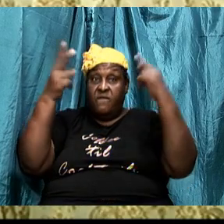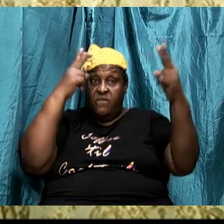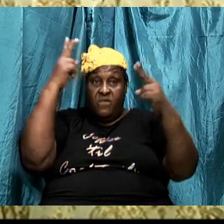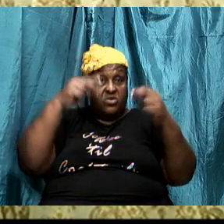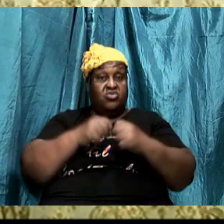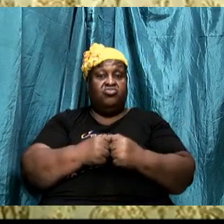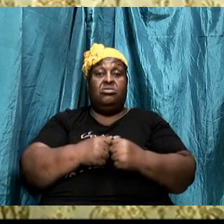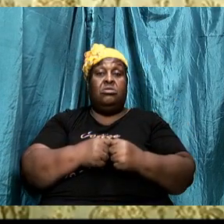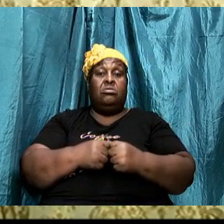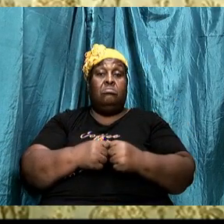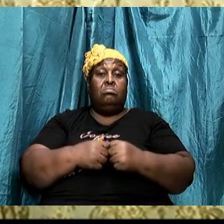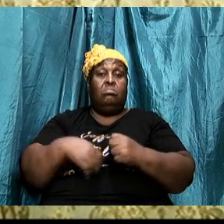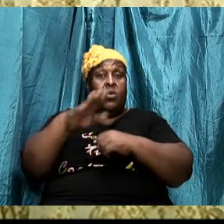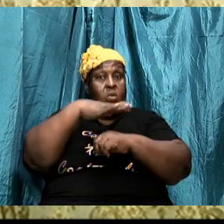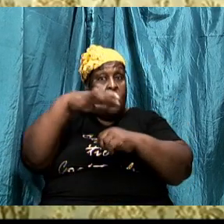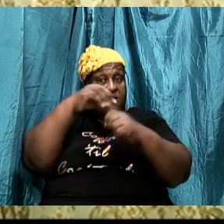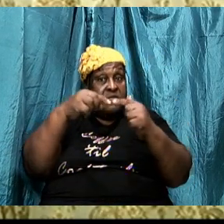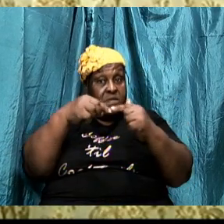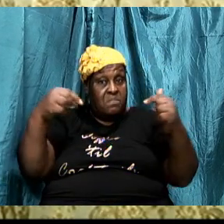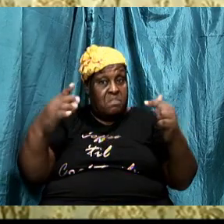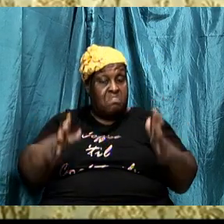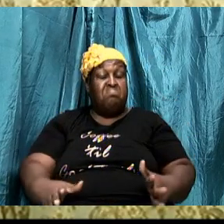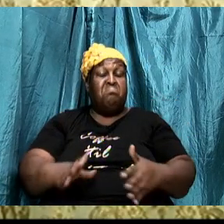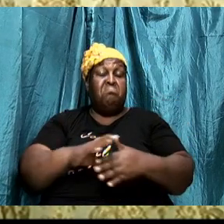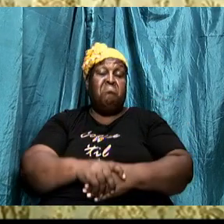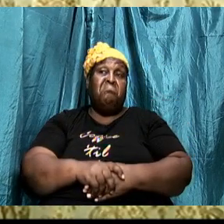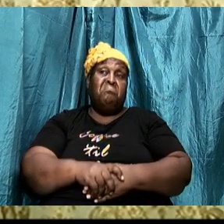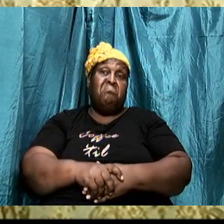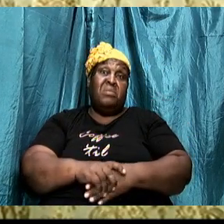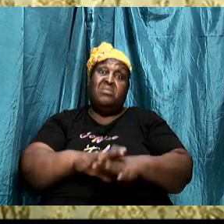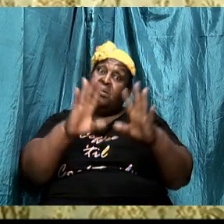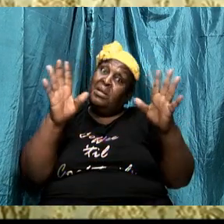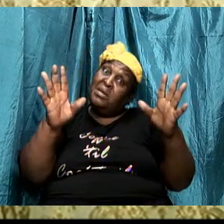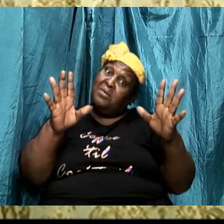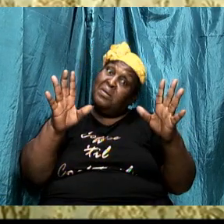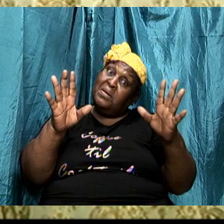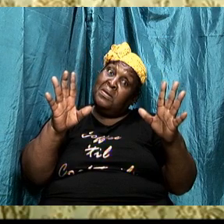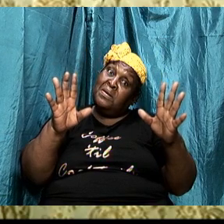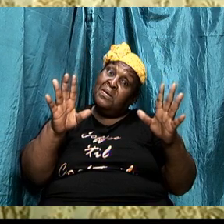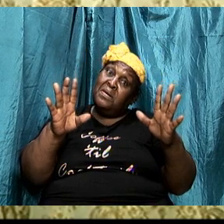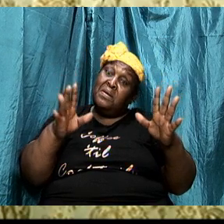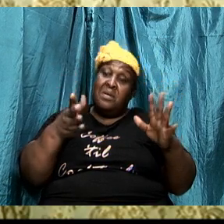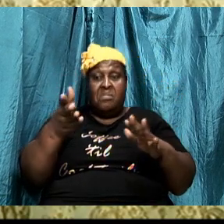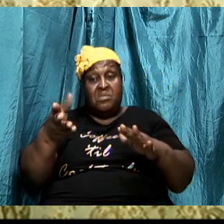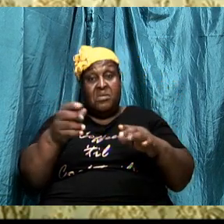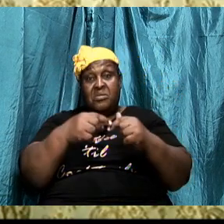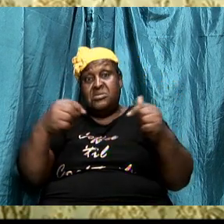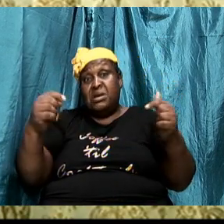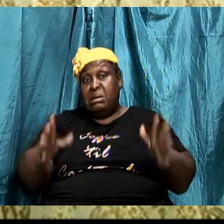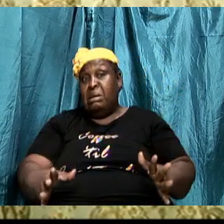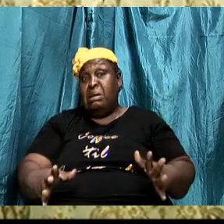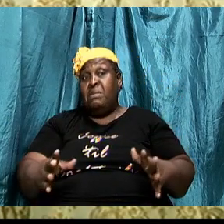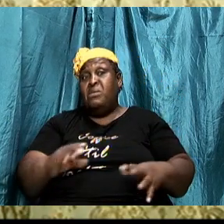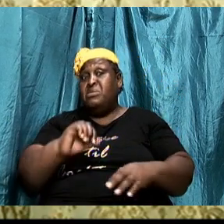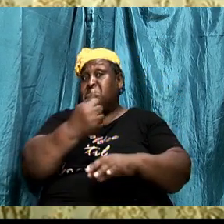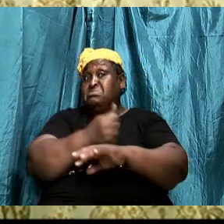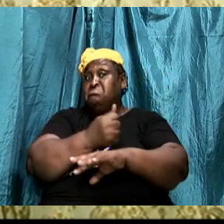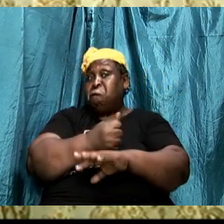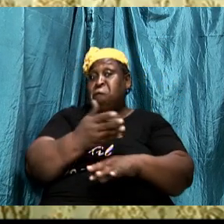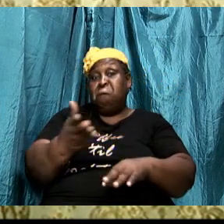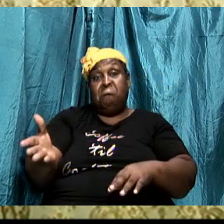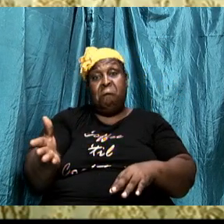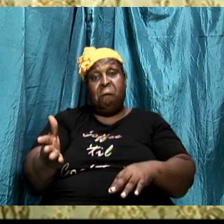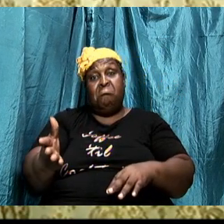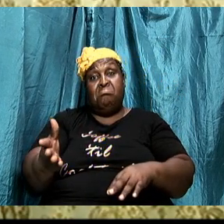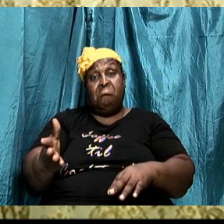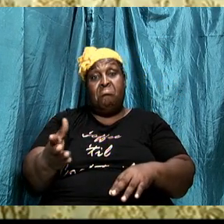so clearly there is an enemy and we establish that and the apostle clearly stated that the enemy is not flesh